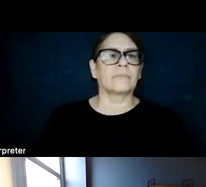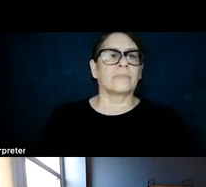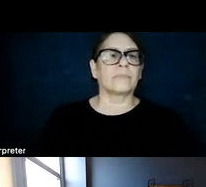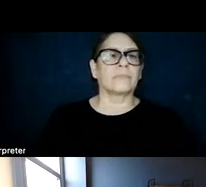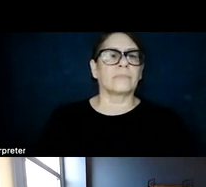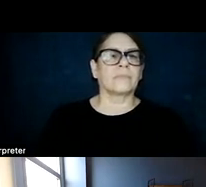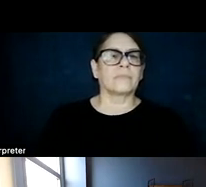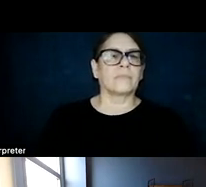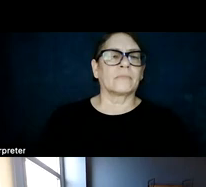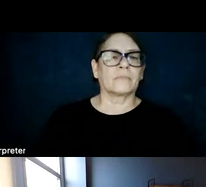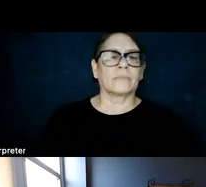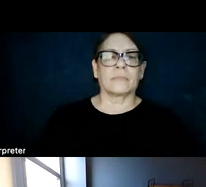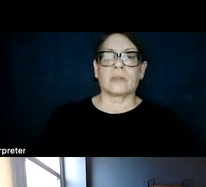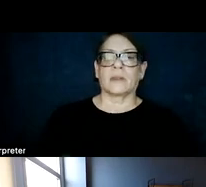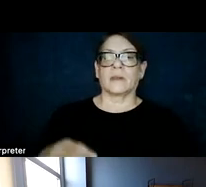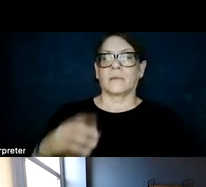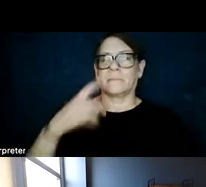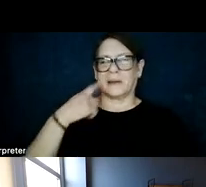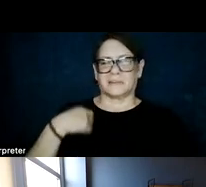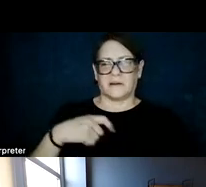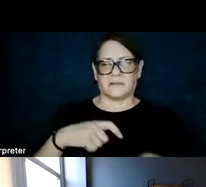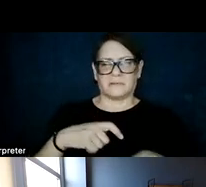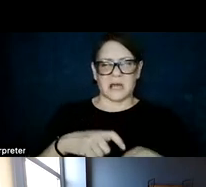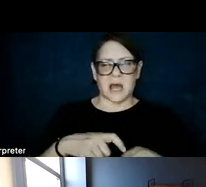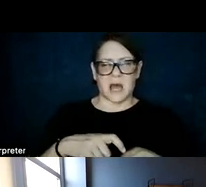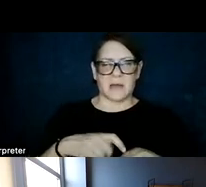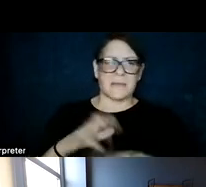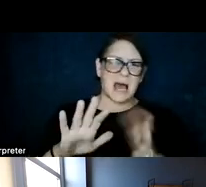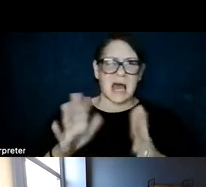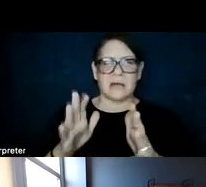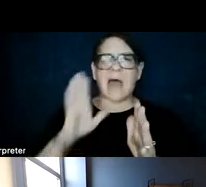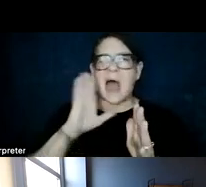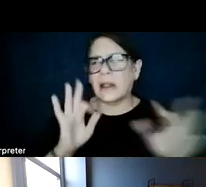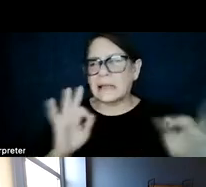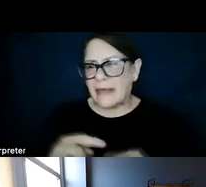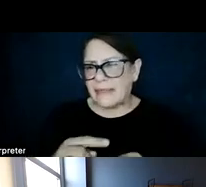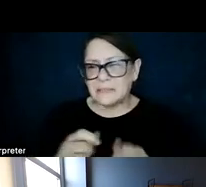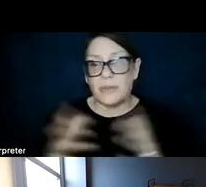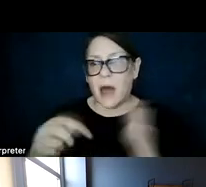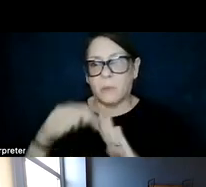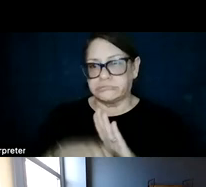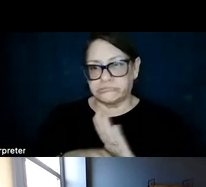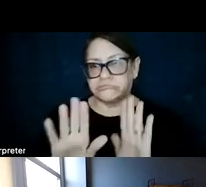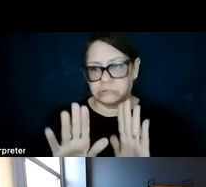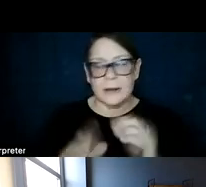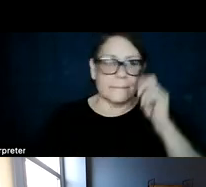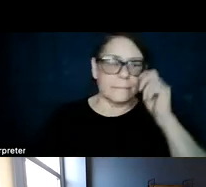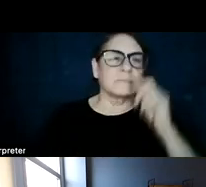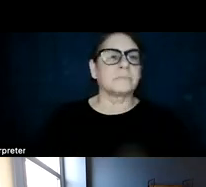Okay, in the interest of time, I'm not, well, okay, I will try to explain this without getting into the details of the